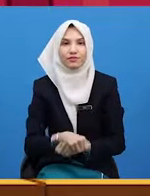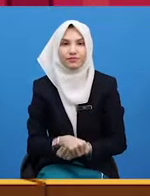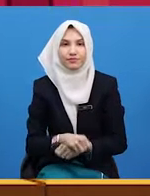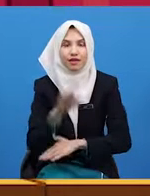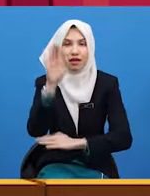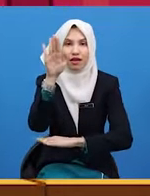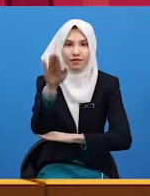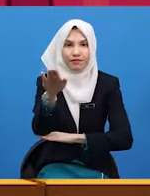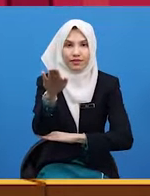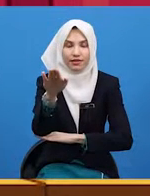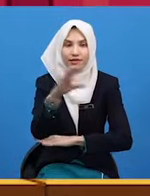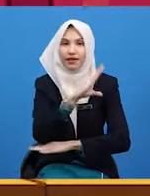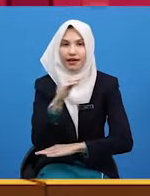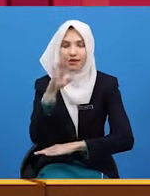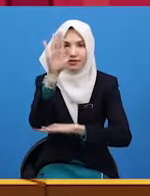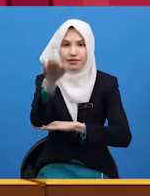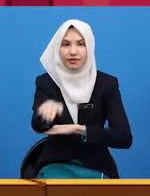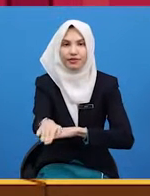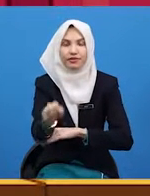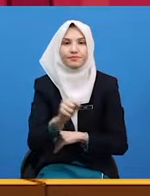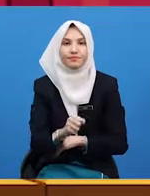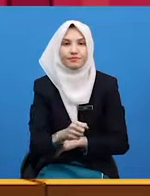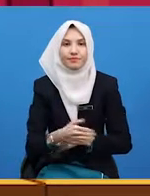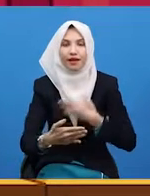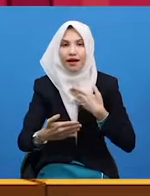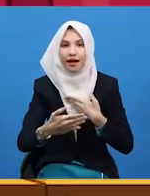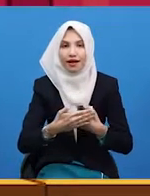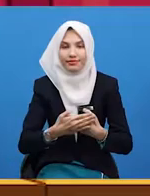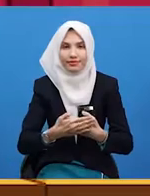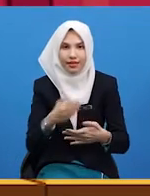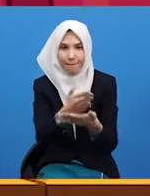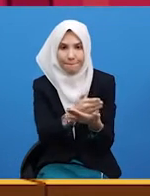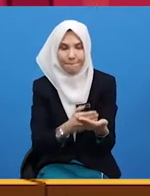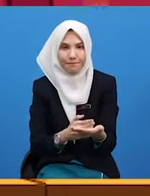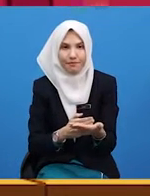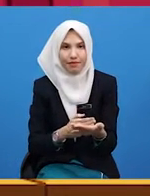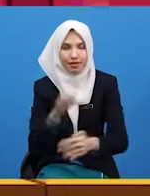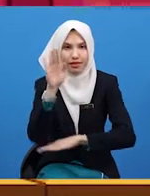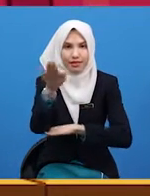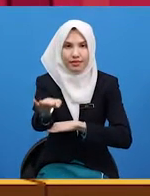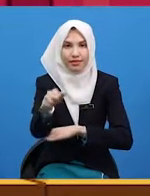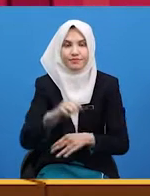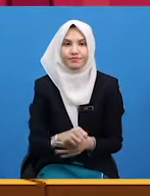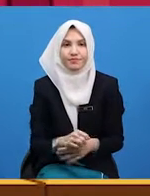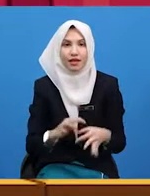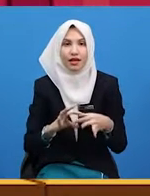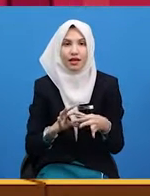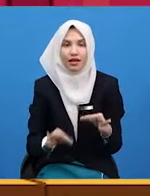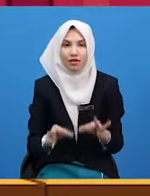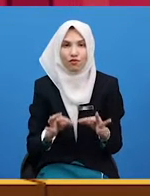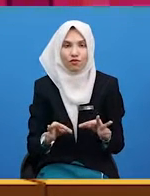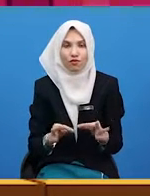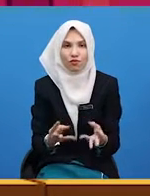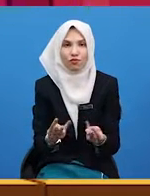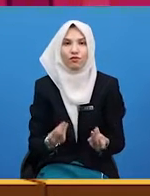evening and the night until midnight. If we want to use